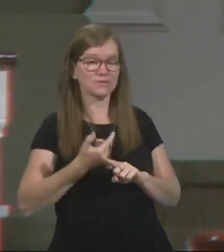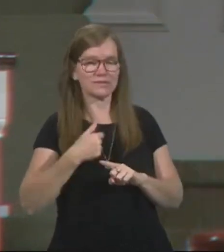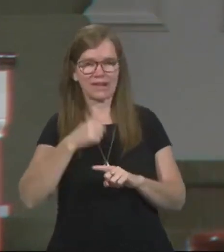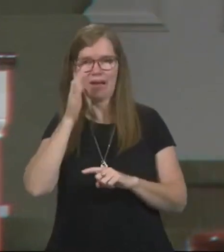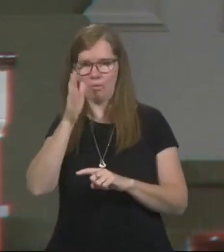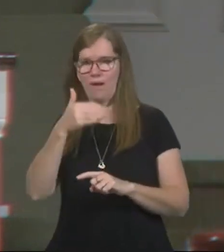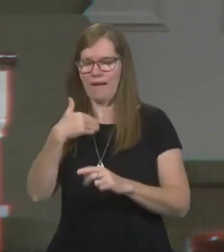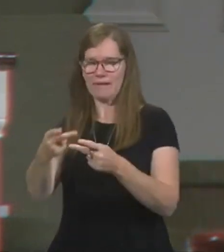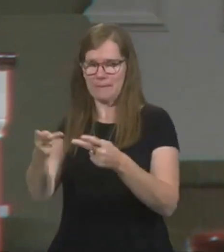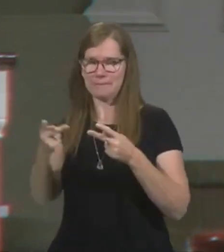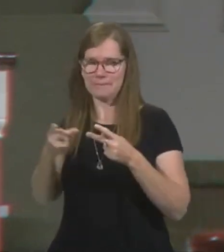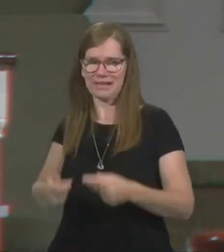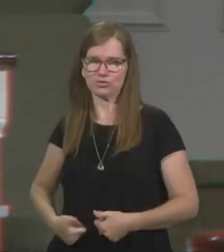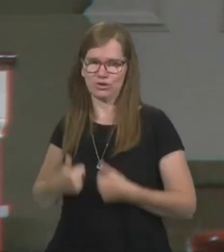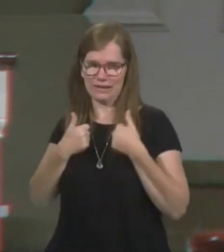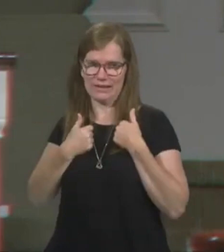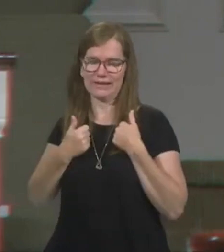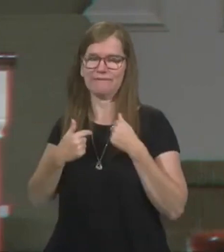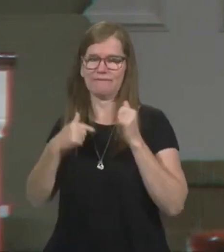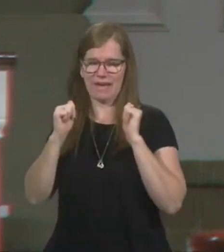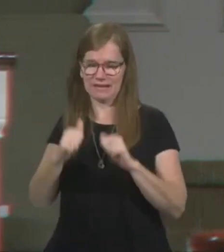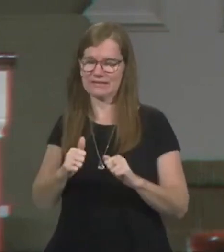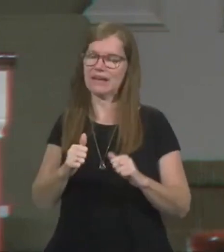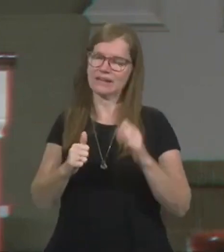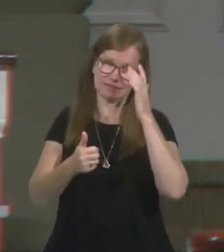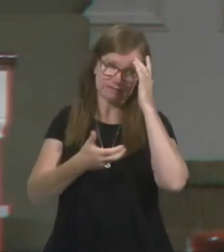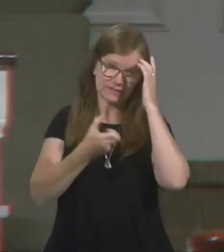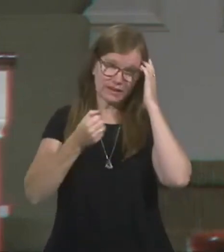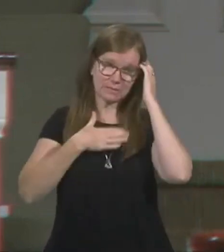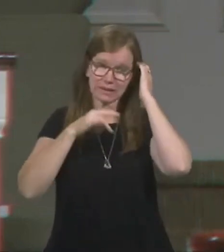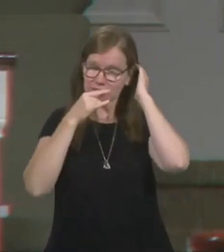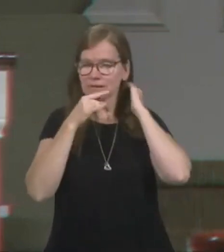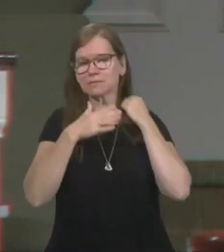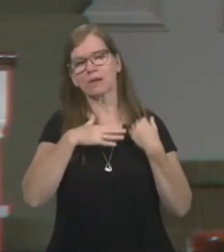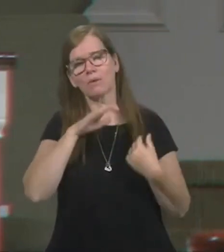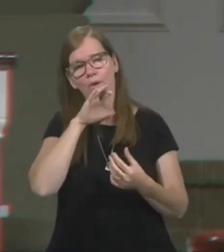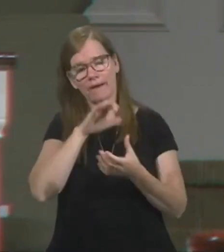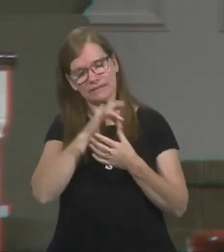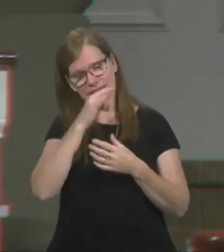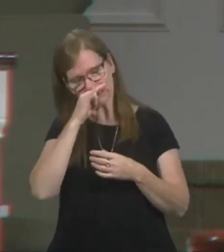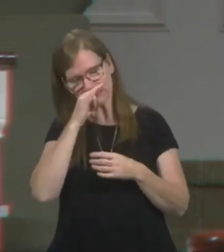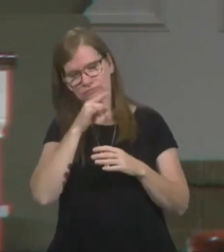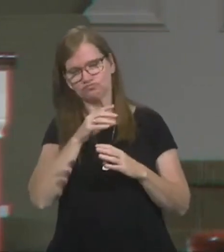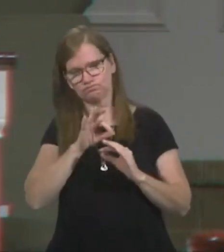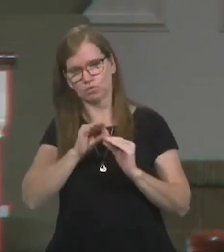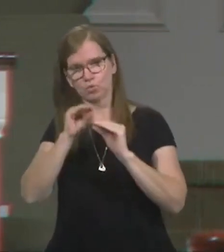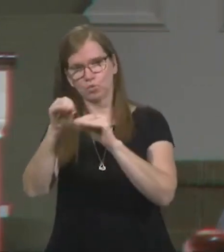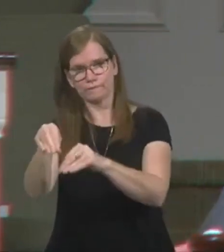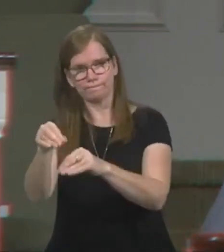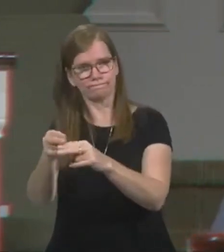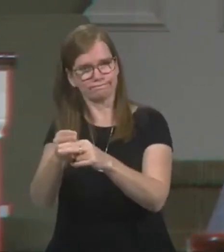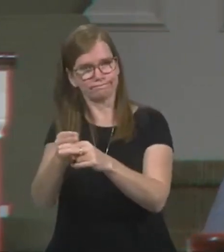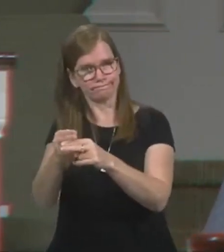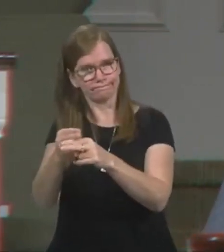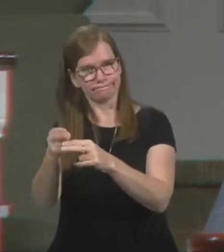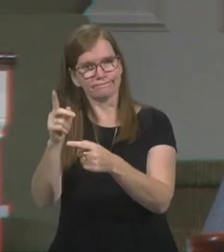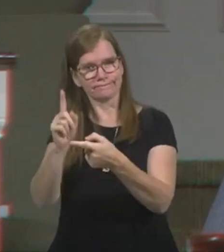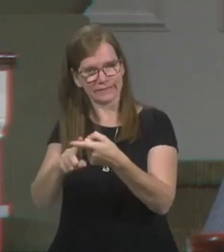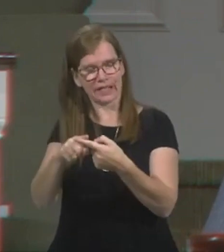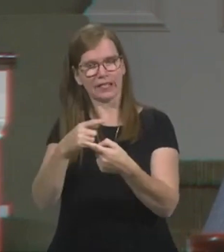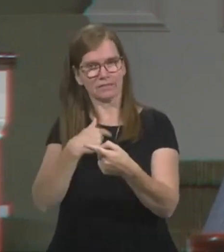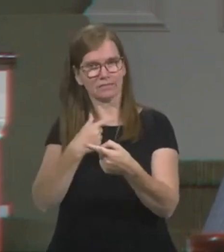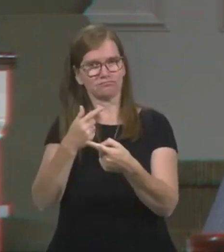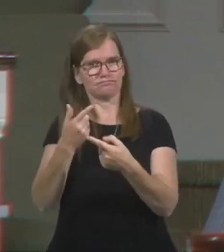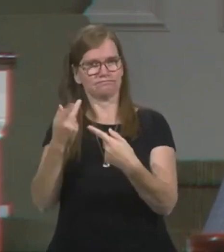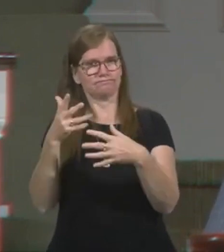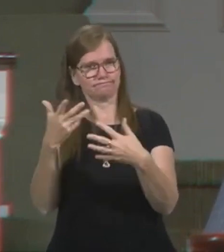I'll have a place to live. I can take my kids. I can take my wife. I can take my family and move there. And I can live for a little while until I can get my act together.